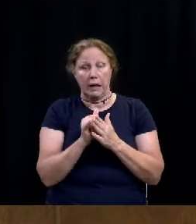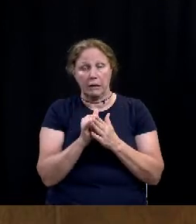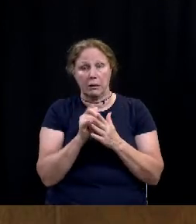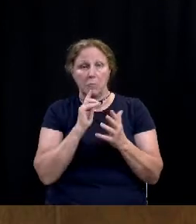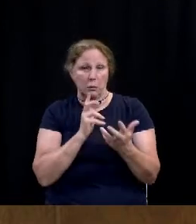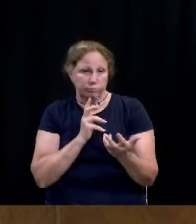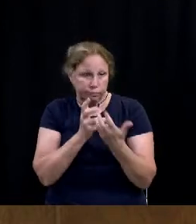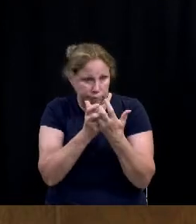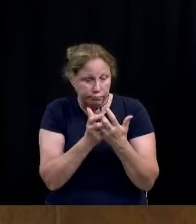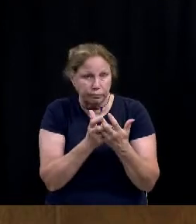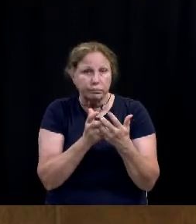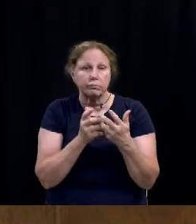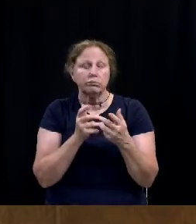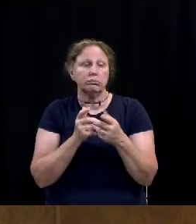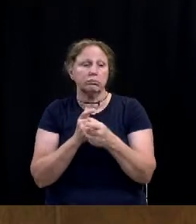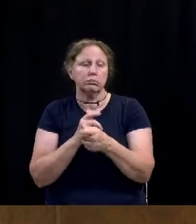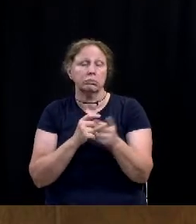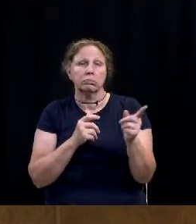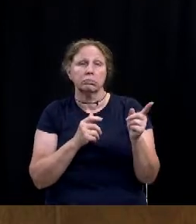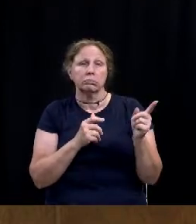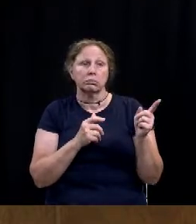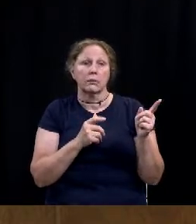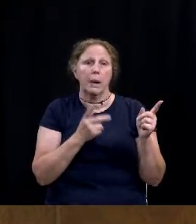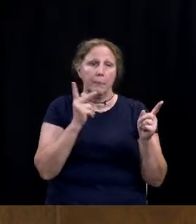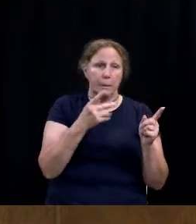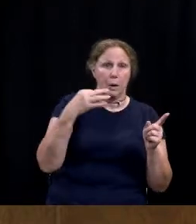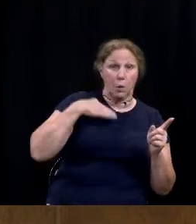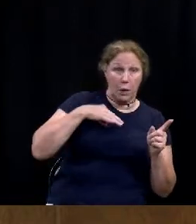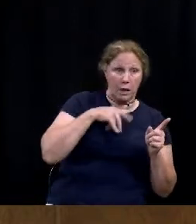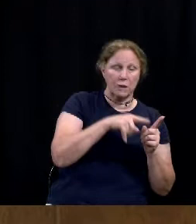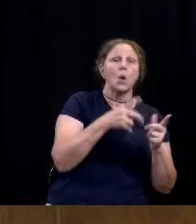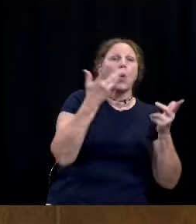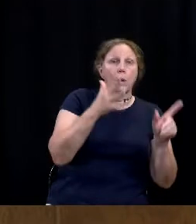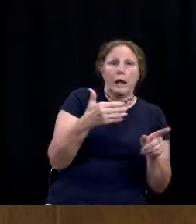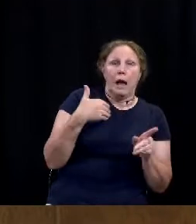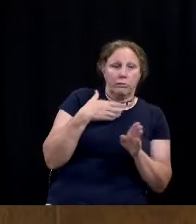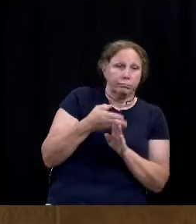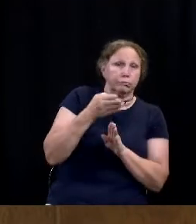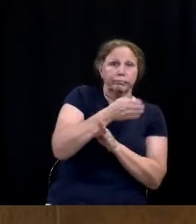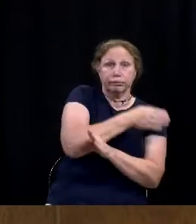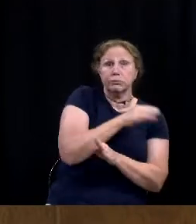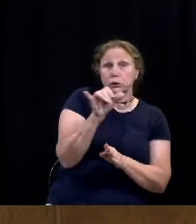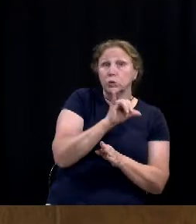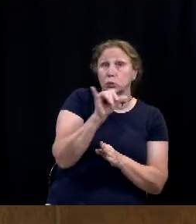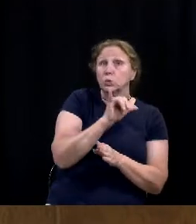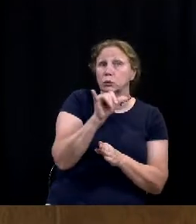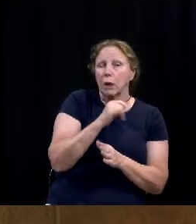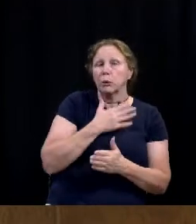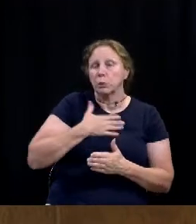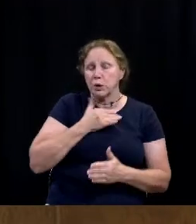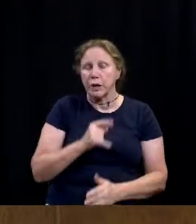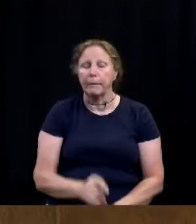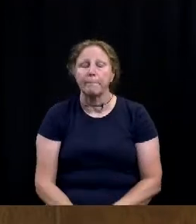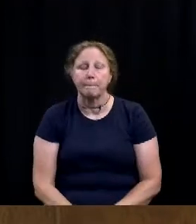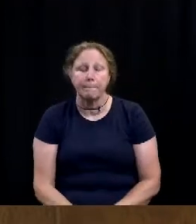accommodate credits into the fee structure, I'd appreciate it.